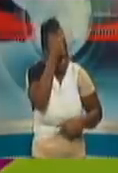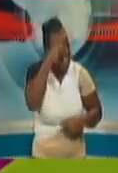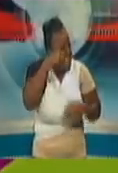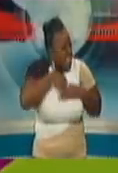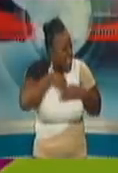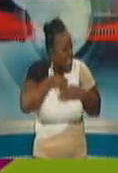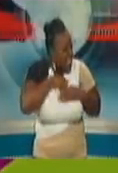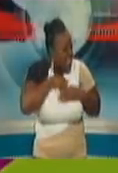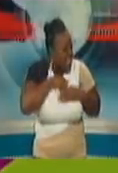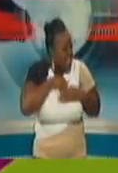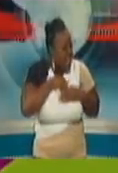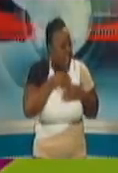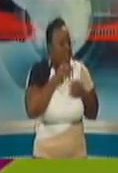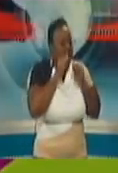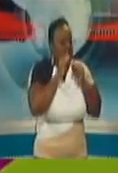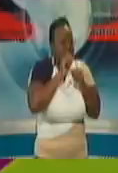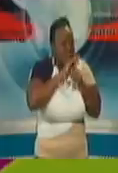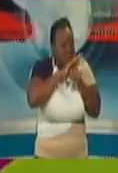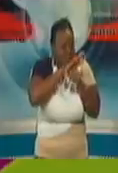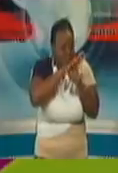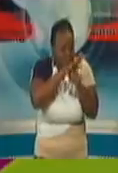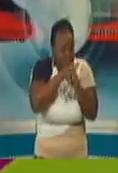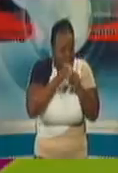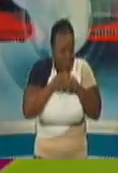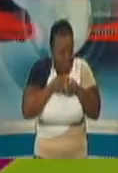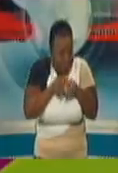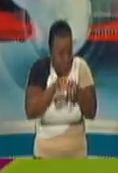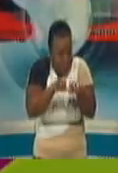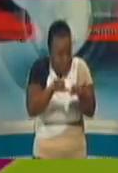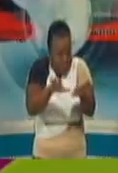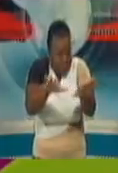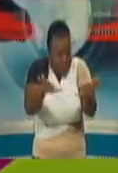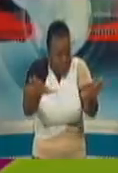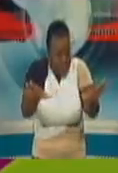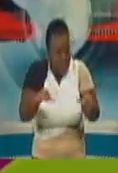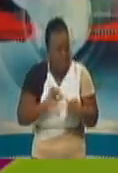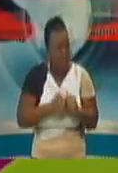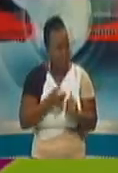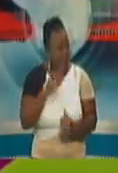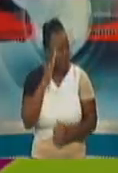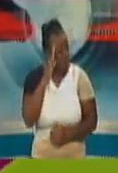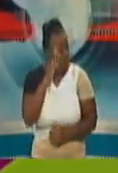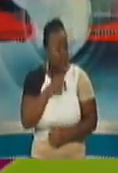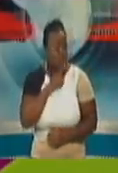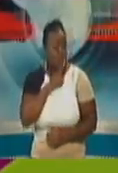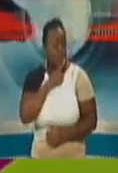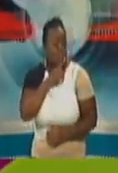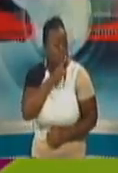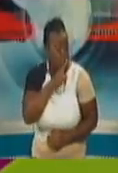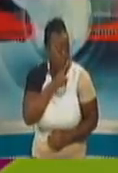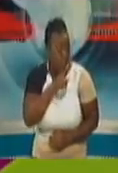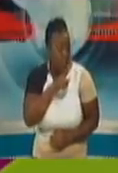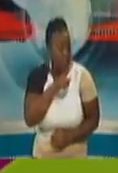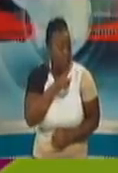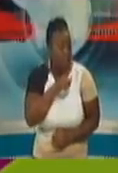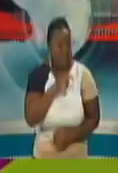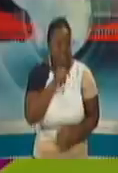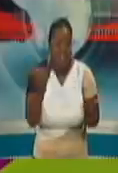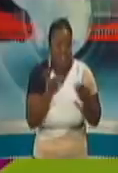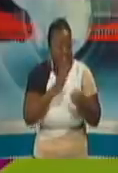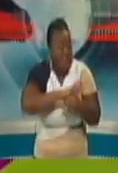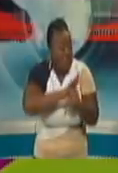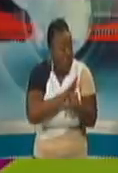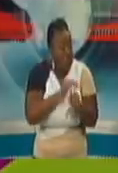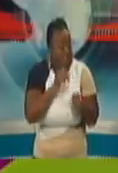we as to the status of the virus, that it may not even be present anymore in this country? And is it that we're just going